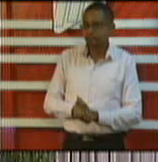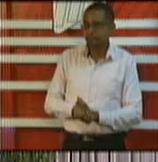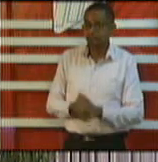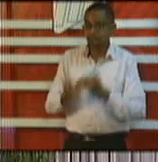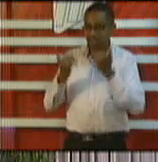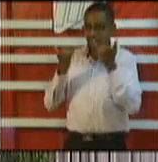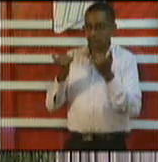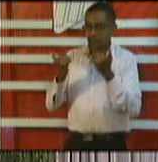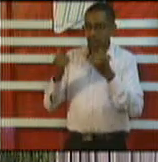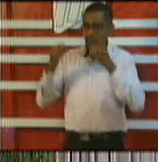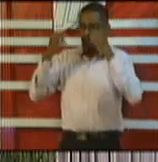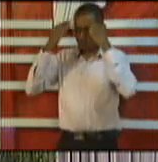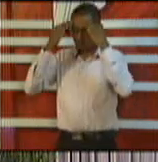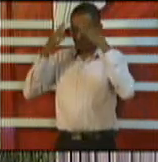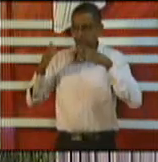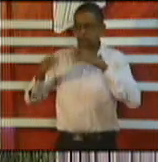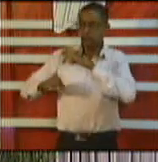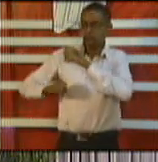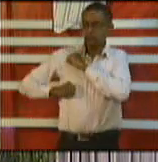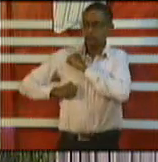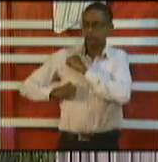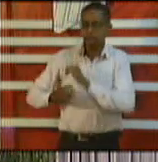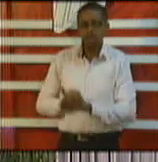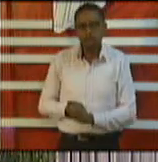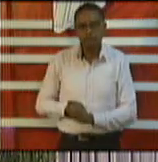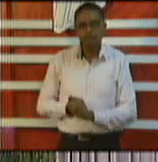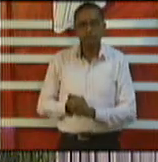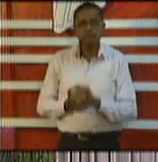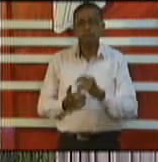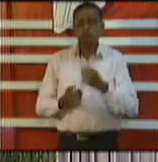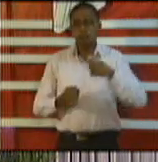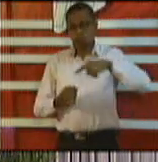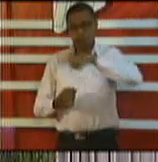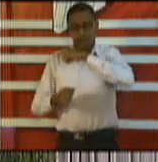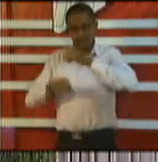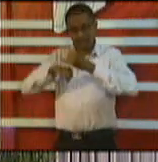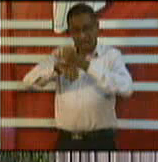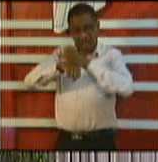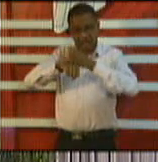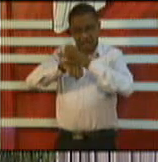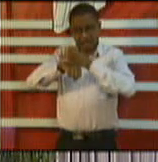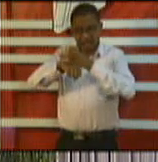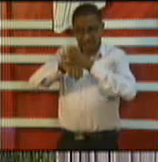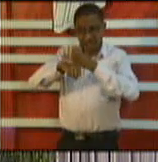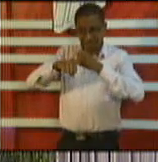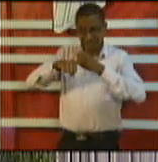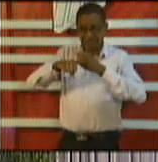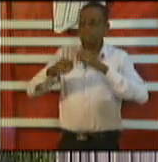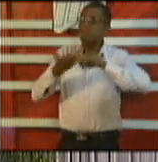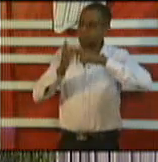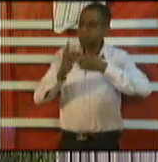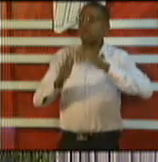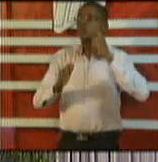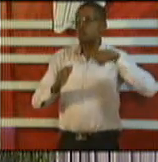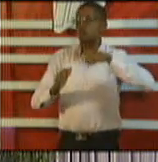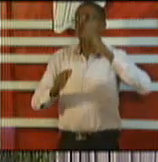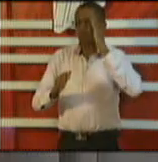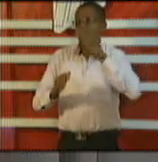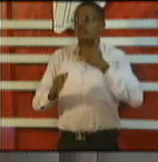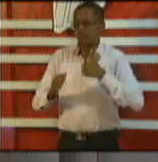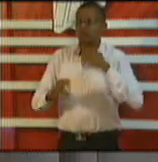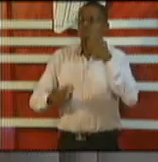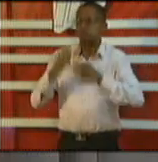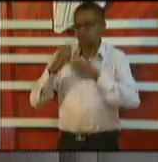once you're on an island you're always going to have a difficulty with your maritime borders so I have to frequently